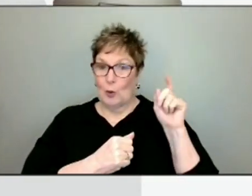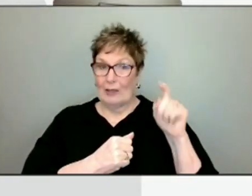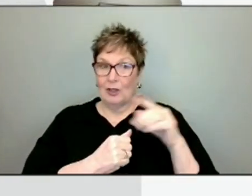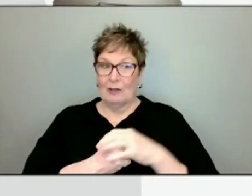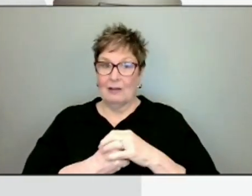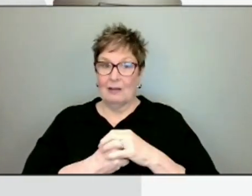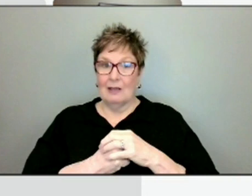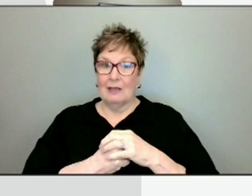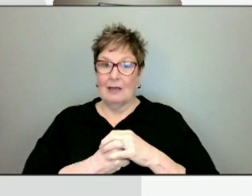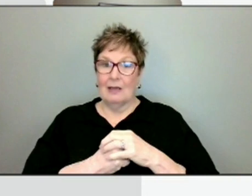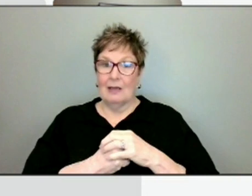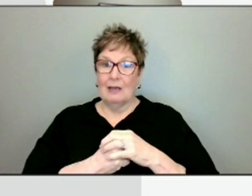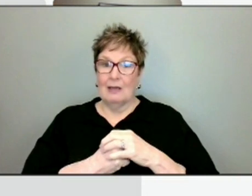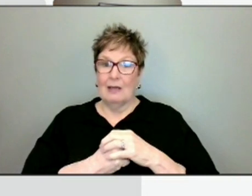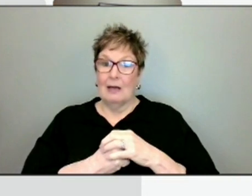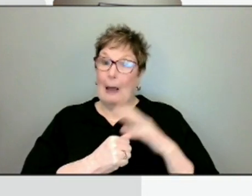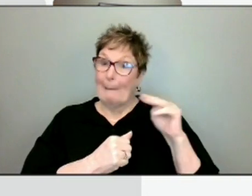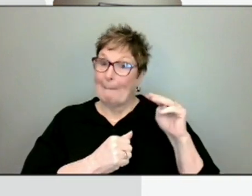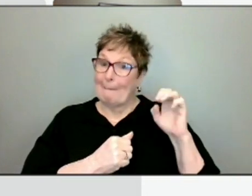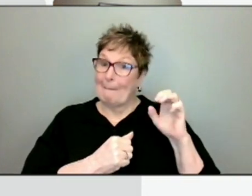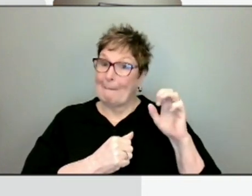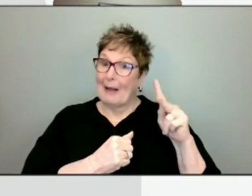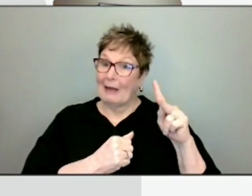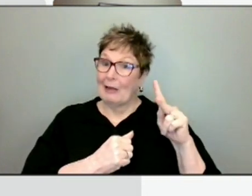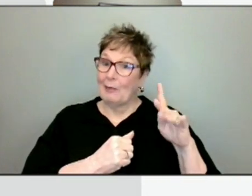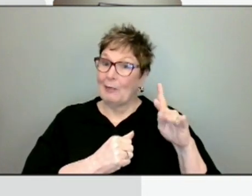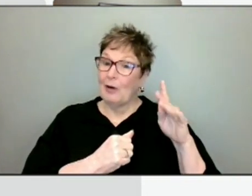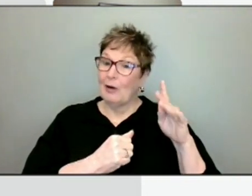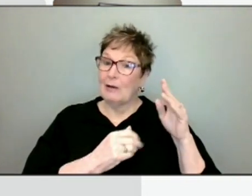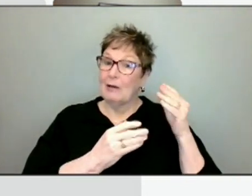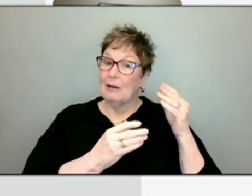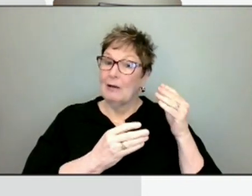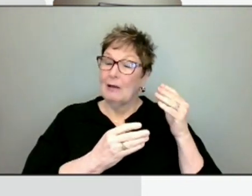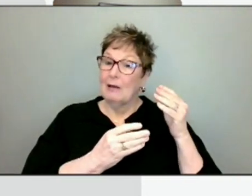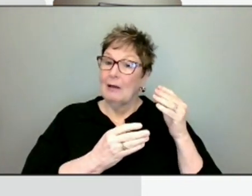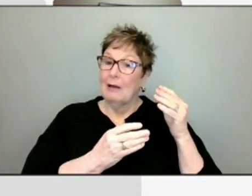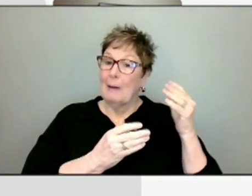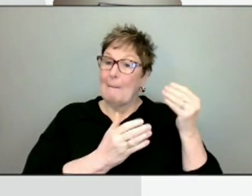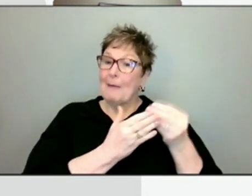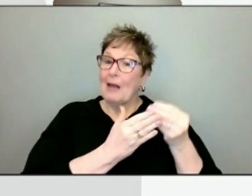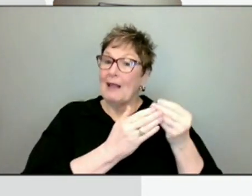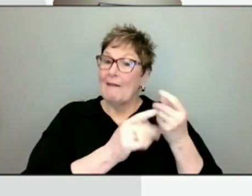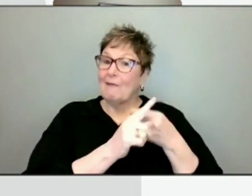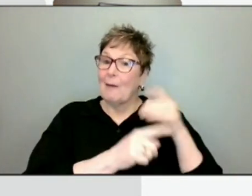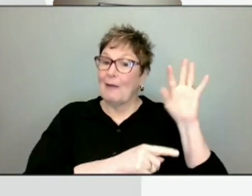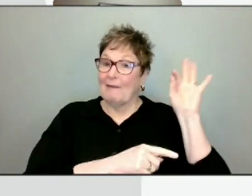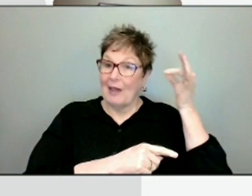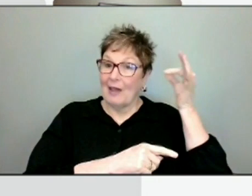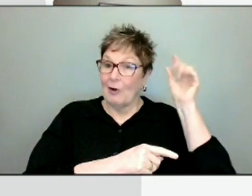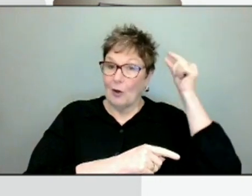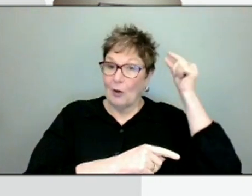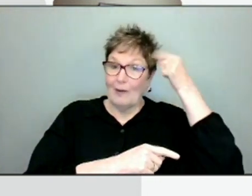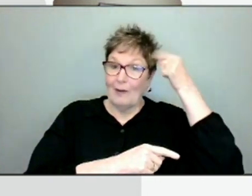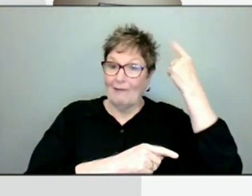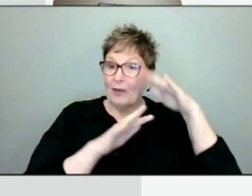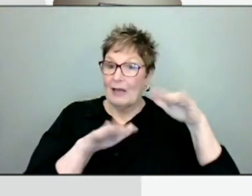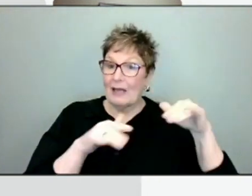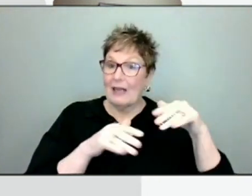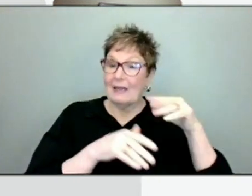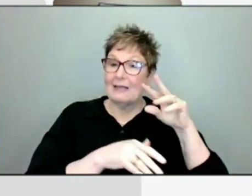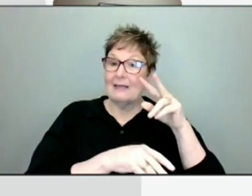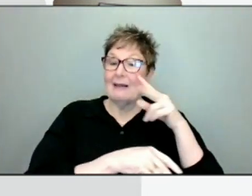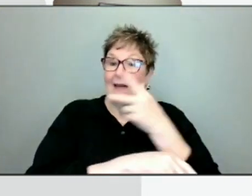One, is Mecklenburg's allocation initially from the feds next week for the kid vaccine still 13